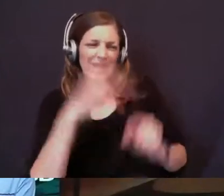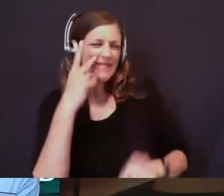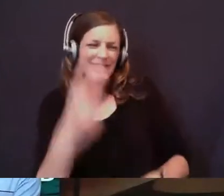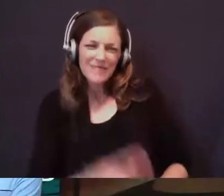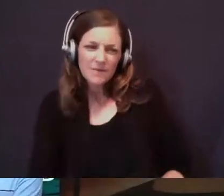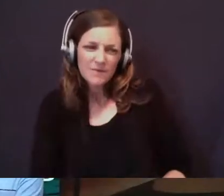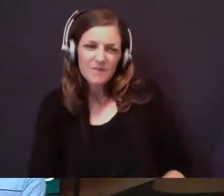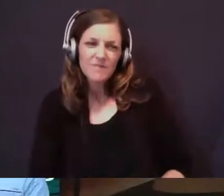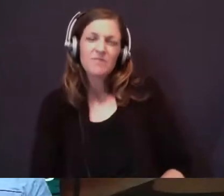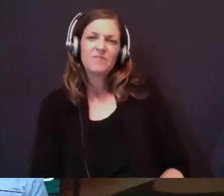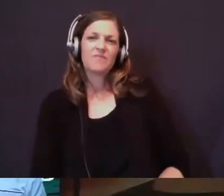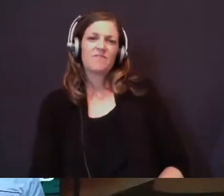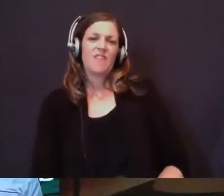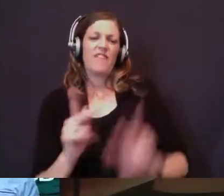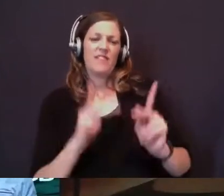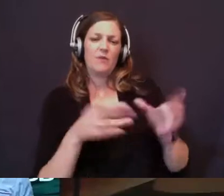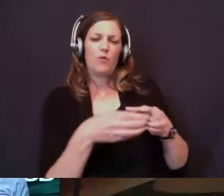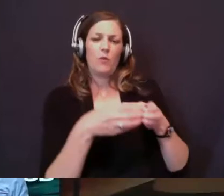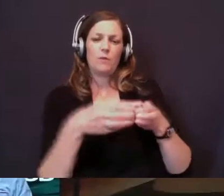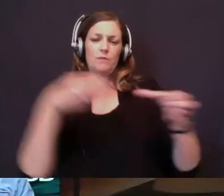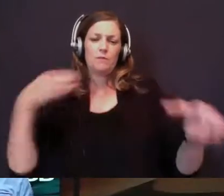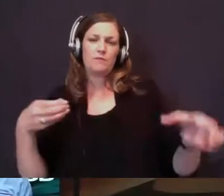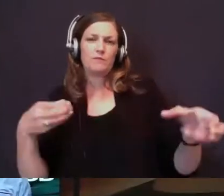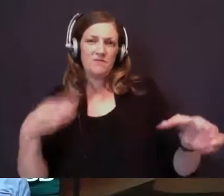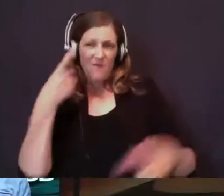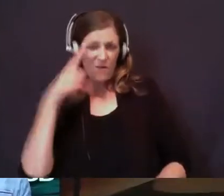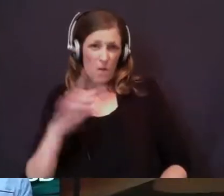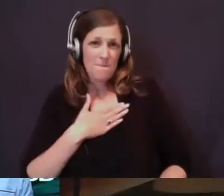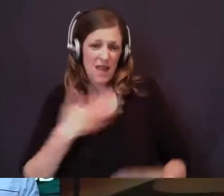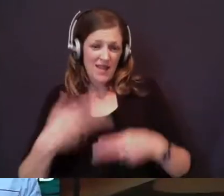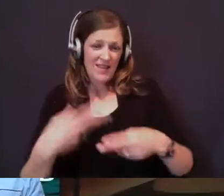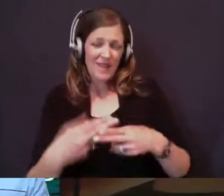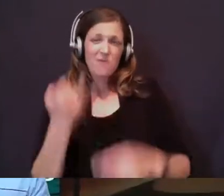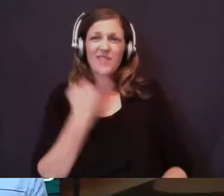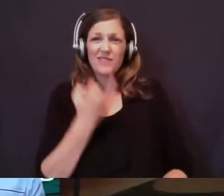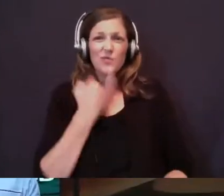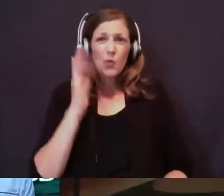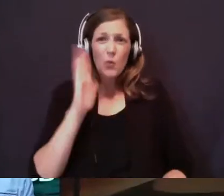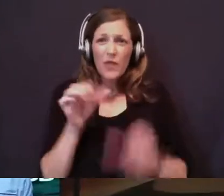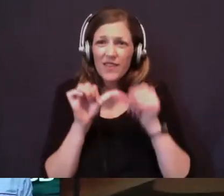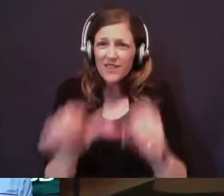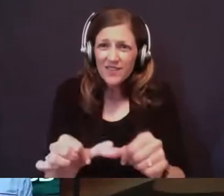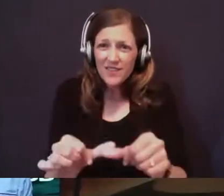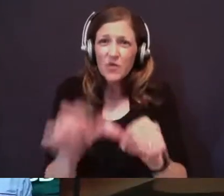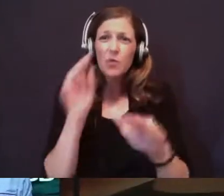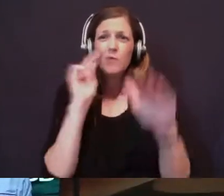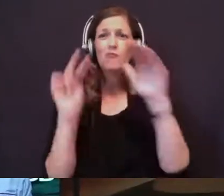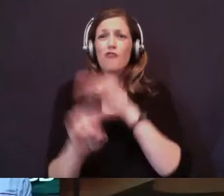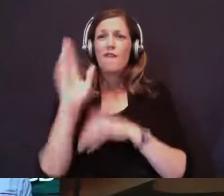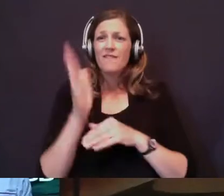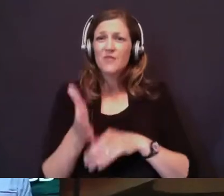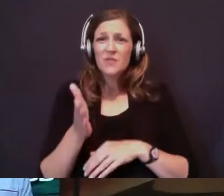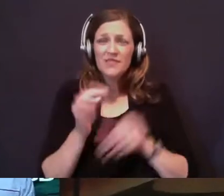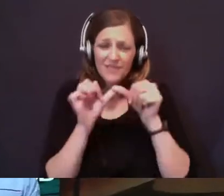I have set these people apart for my name. Israel's going to continue. Prophets are going to continue to come.